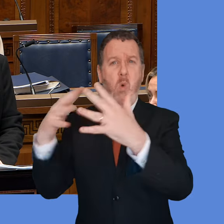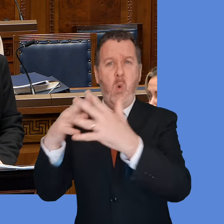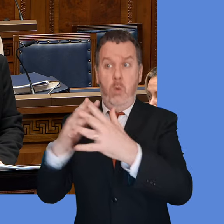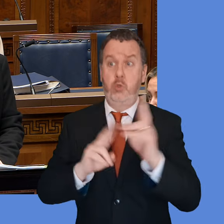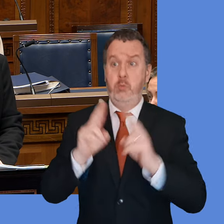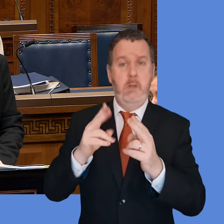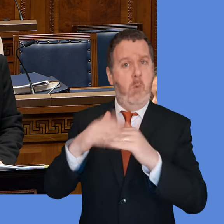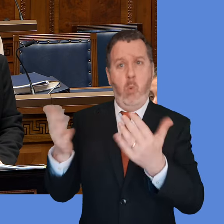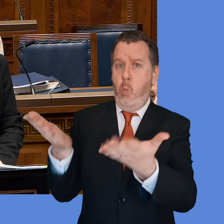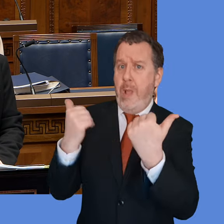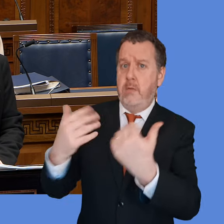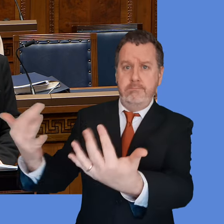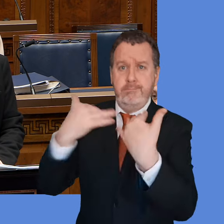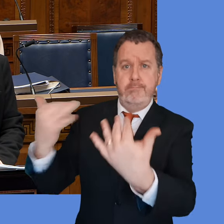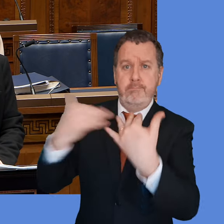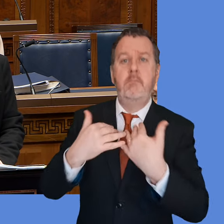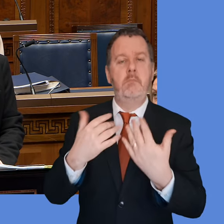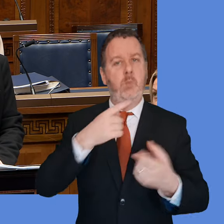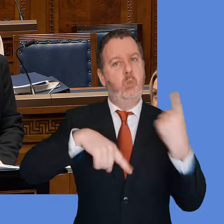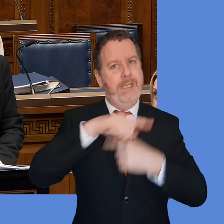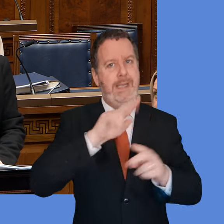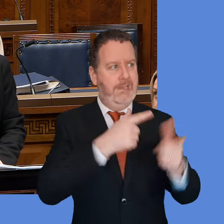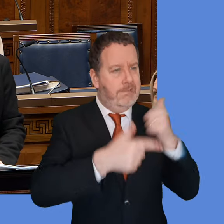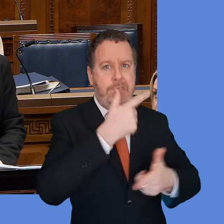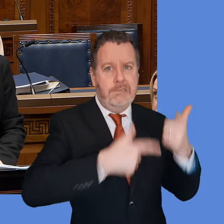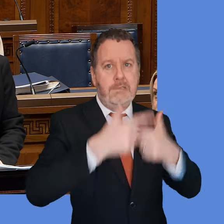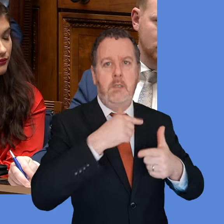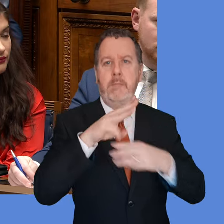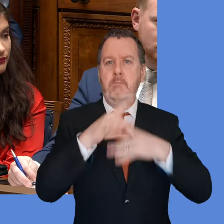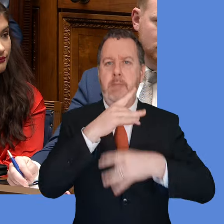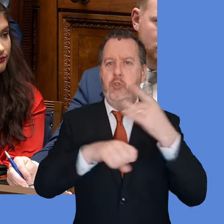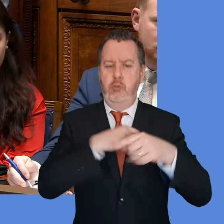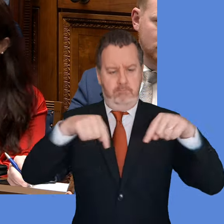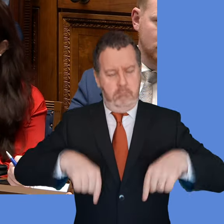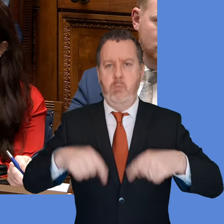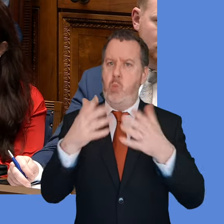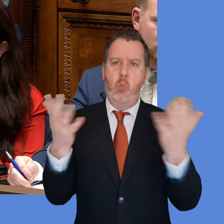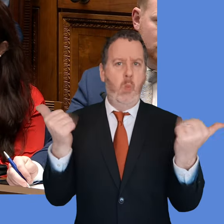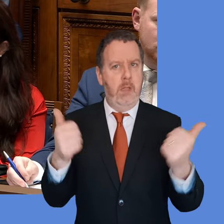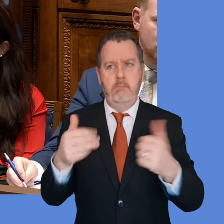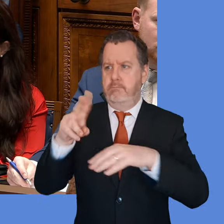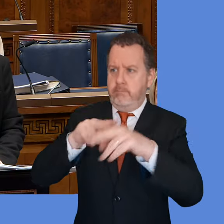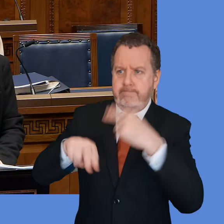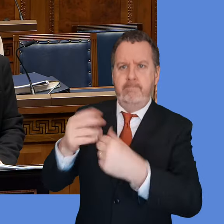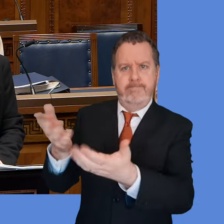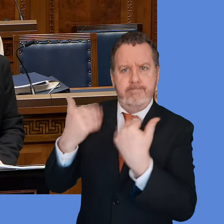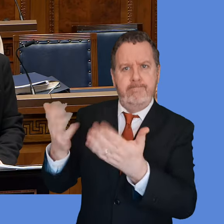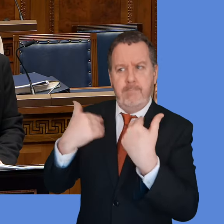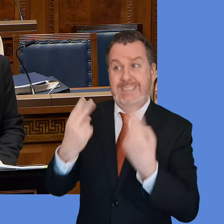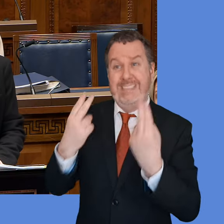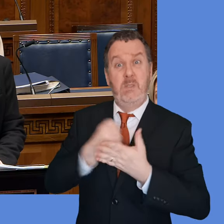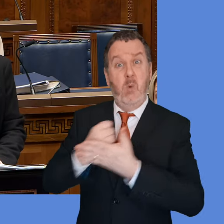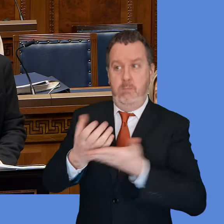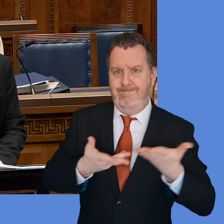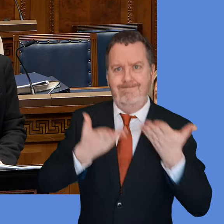zones. This is something that, again, we can speak to our officials to make sure that we are as welcoming as we possibly can be, and that we do support people